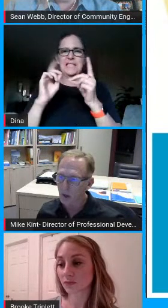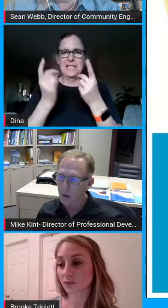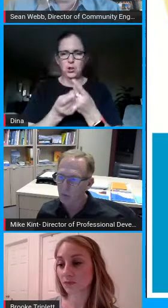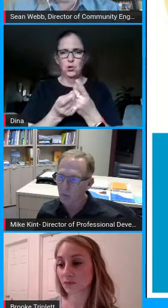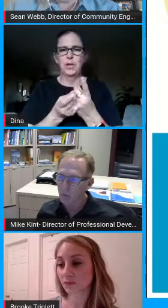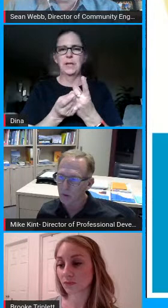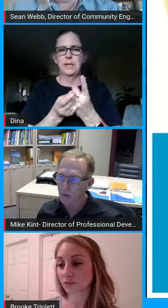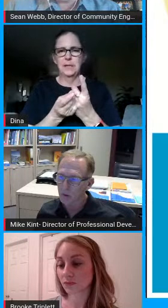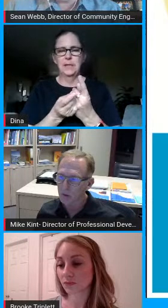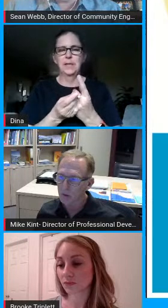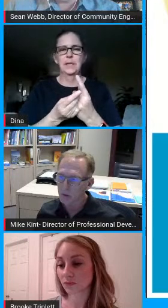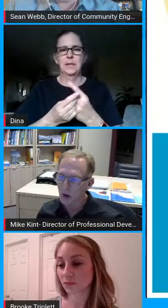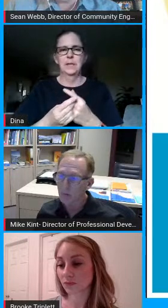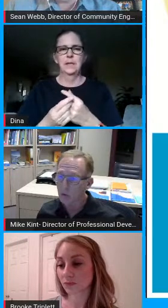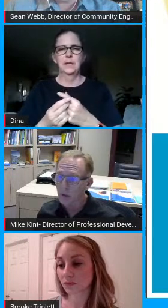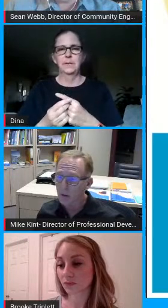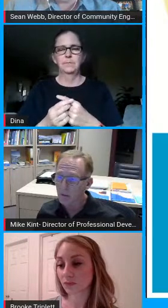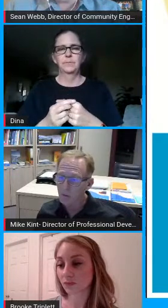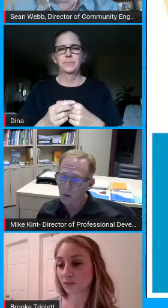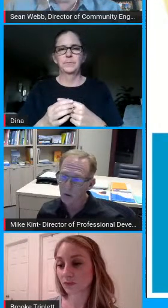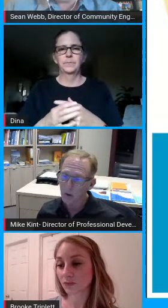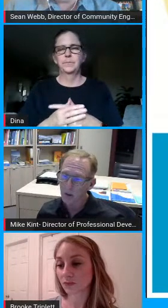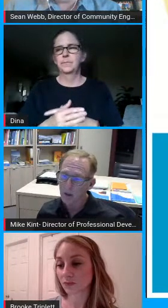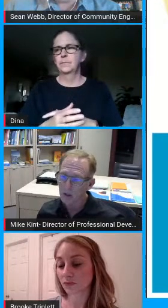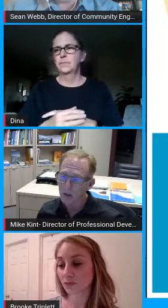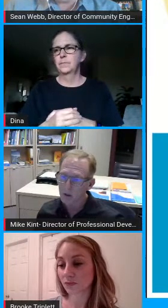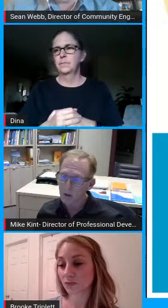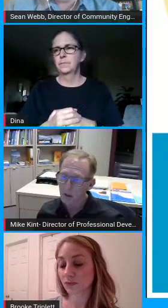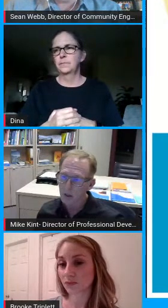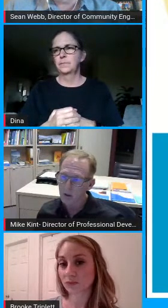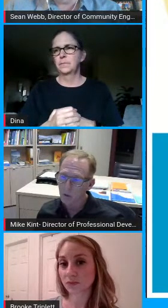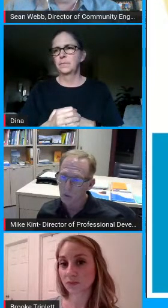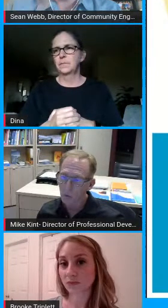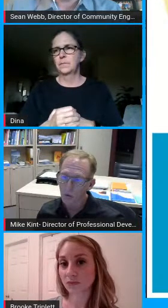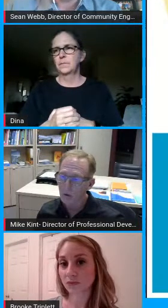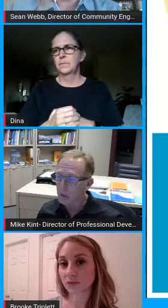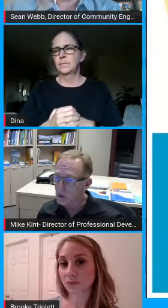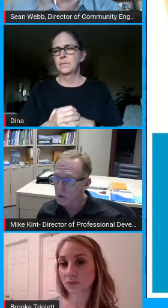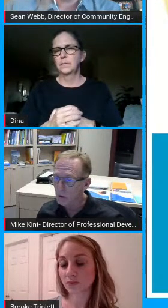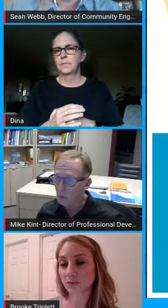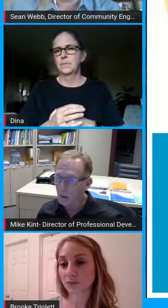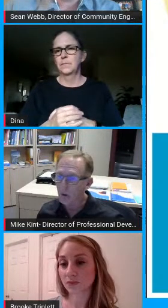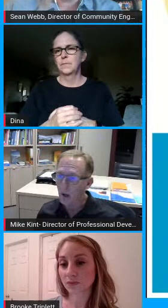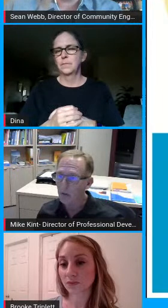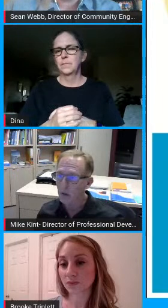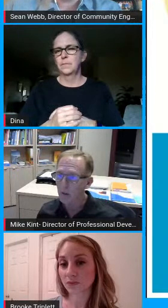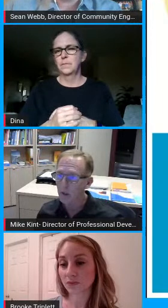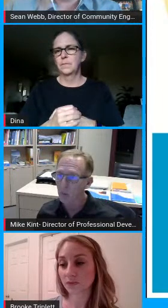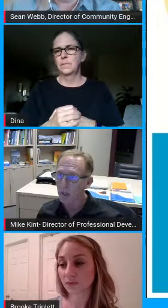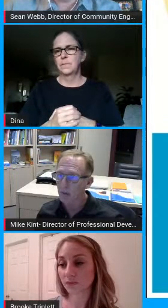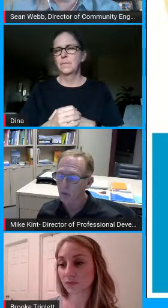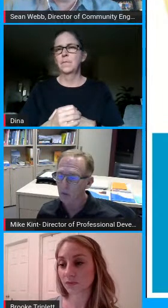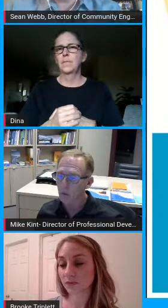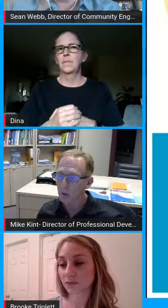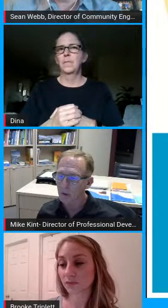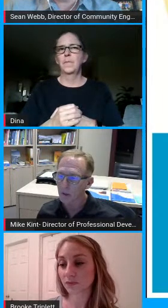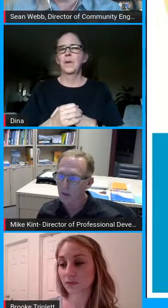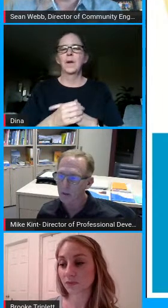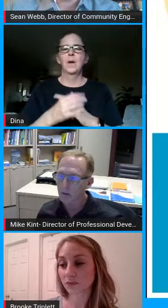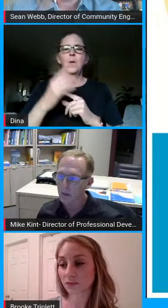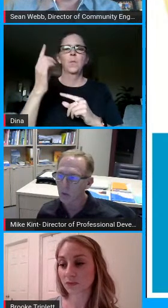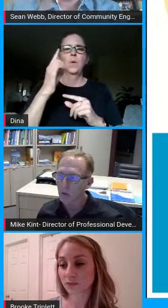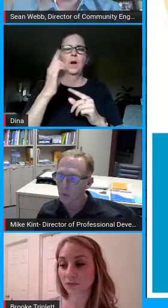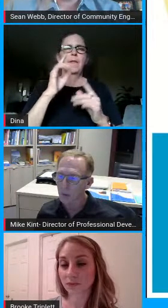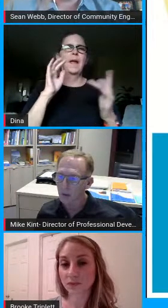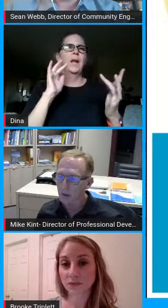to um the office staff or their teacher or whatever contact they can make at the school and